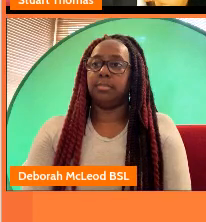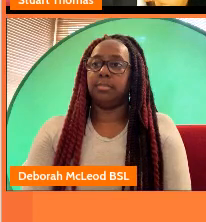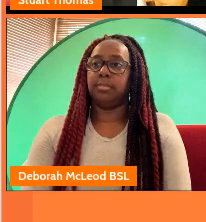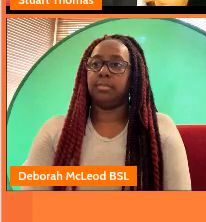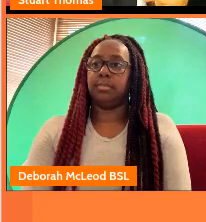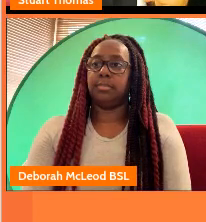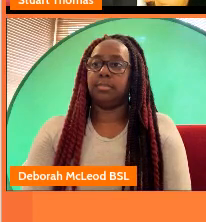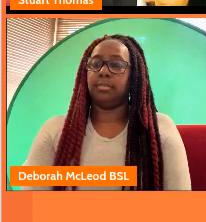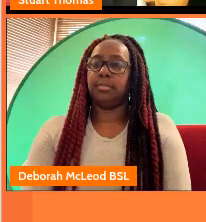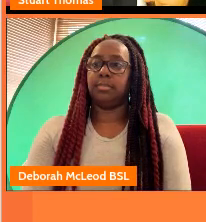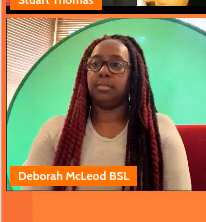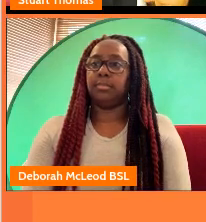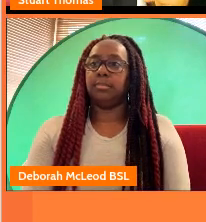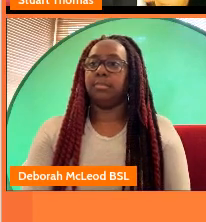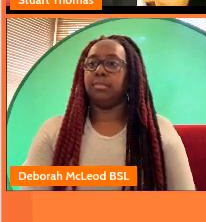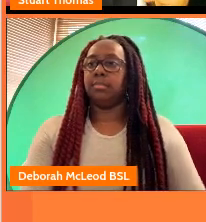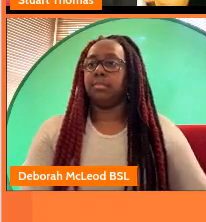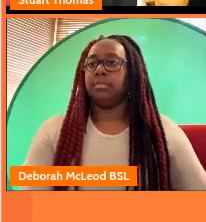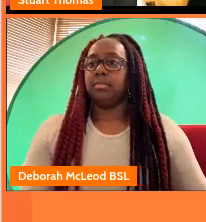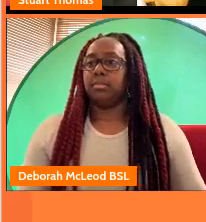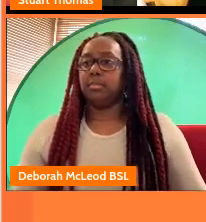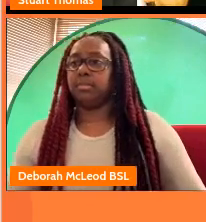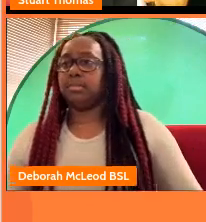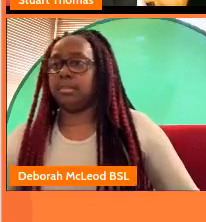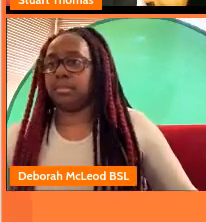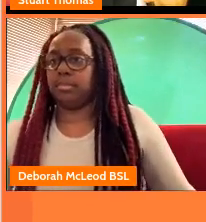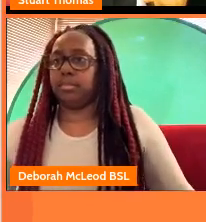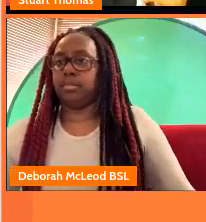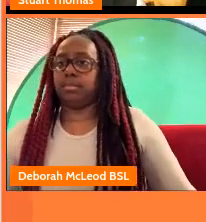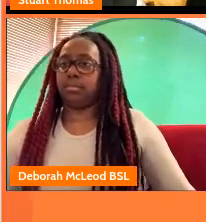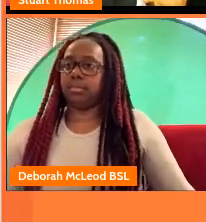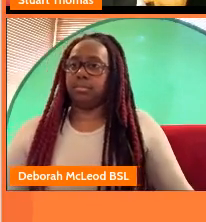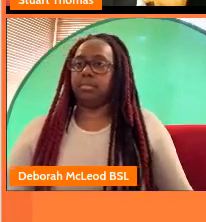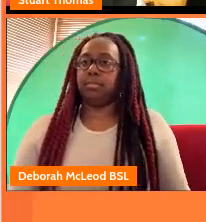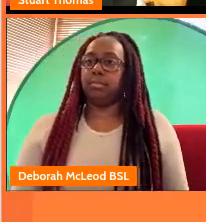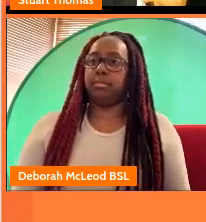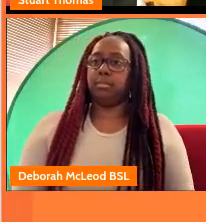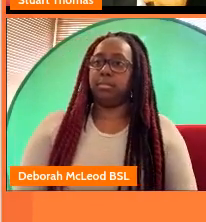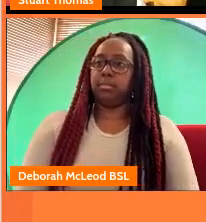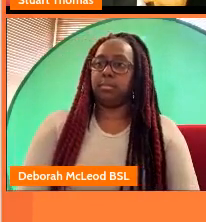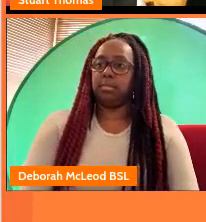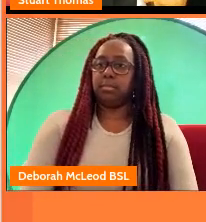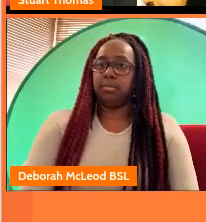experience and i feel like i'm building some sturdy blocks for my future